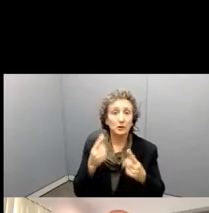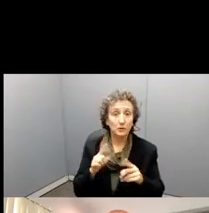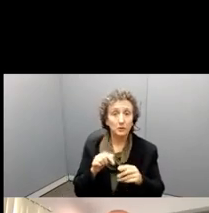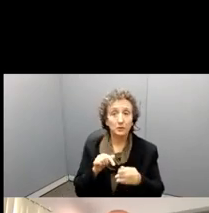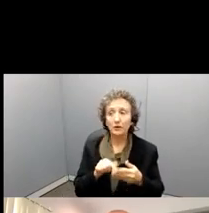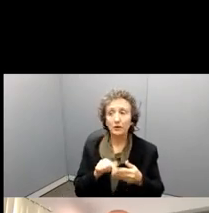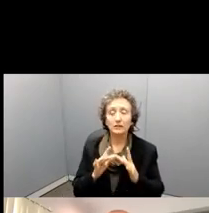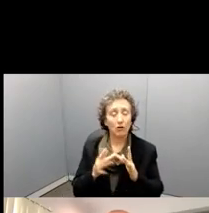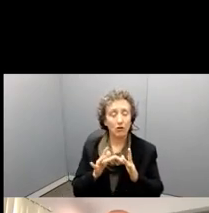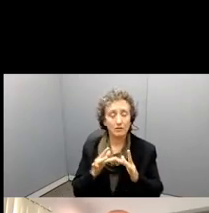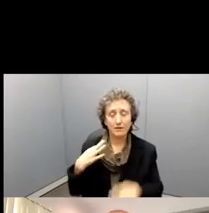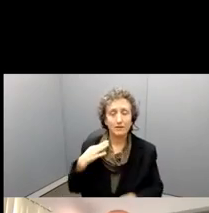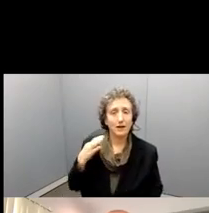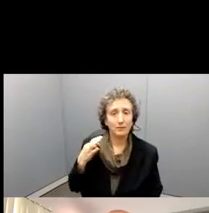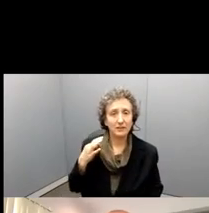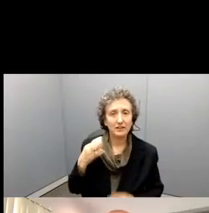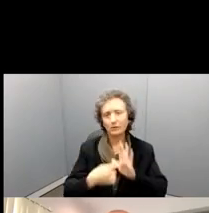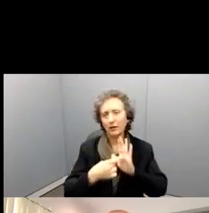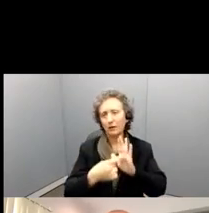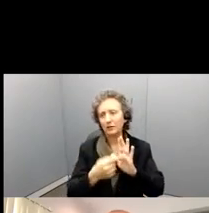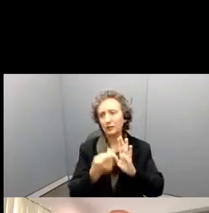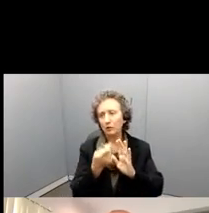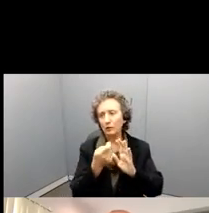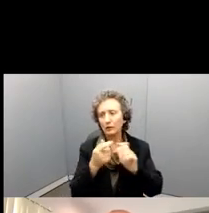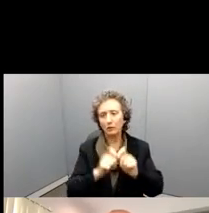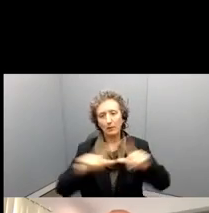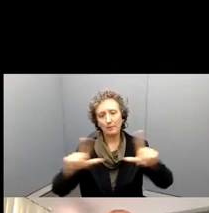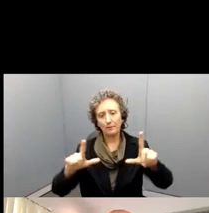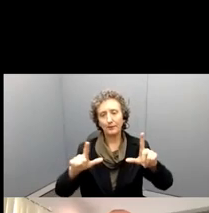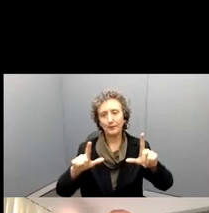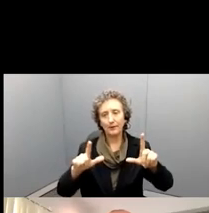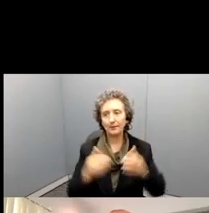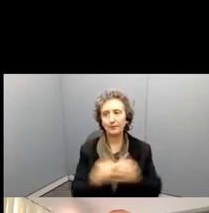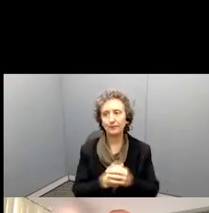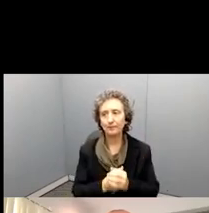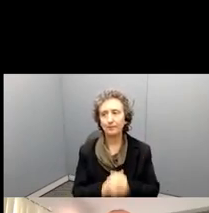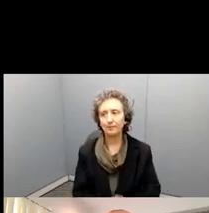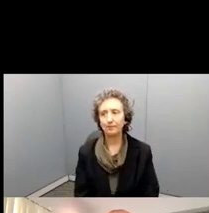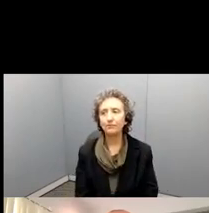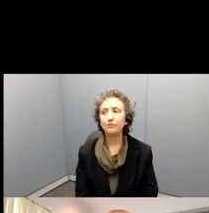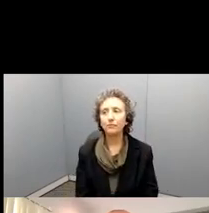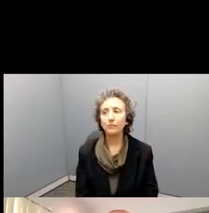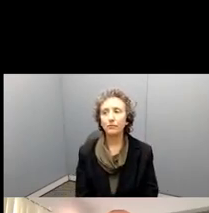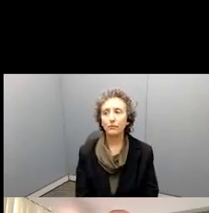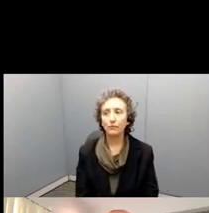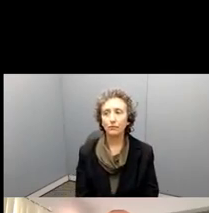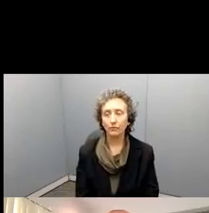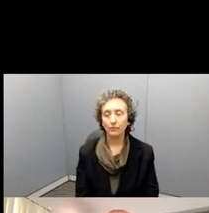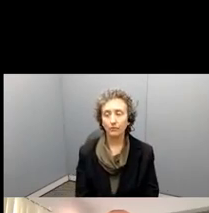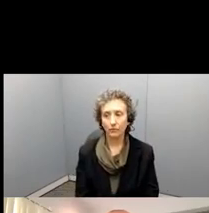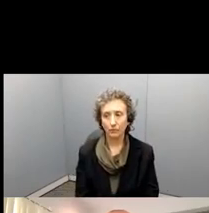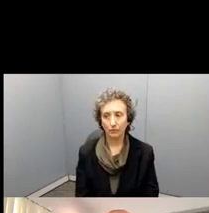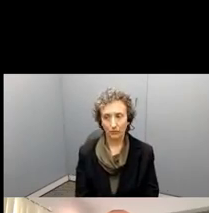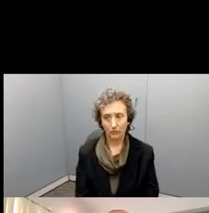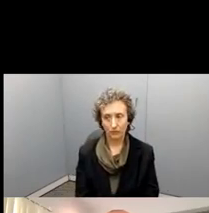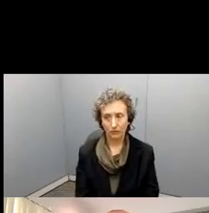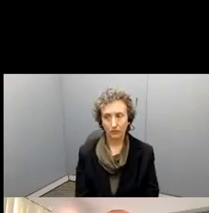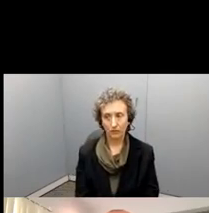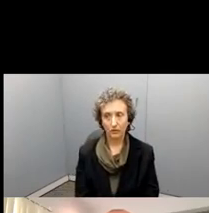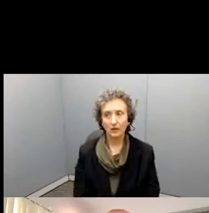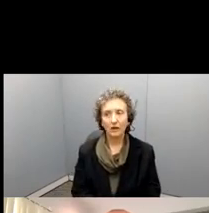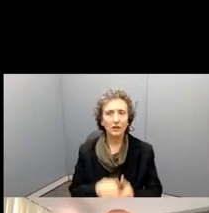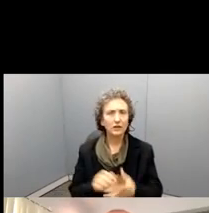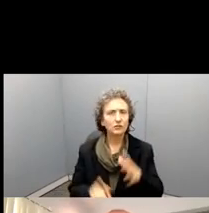going to show you a few pieces of that. Now, the information for this is, is on the AERA